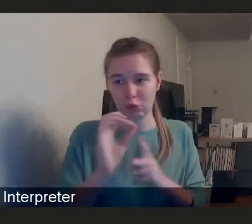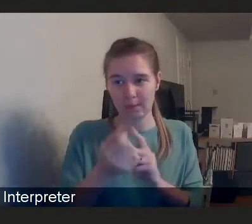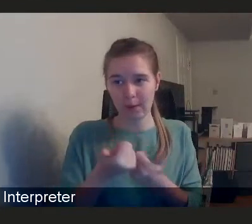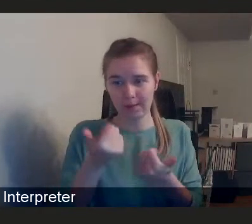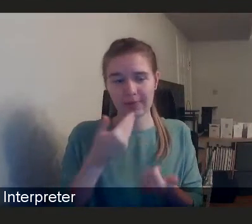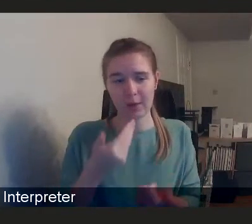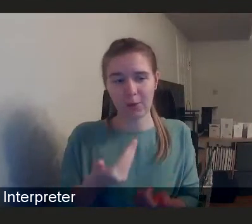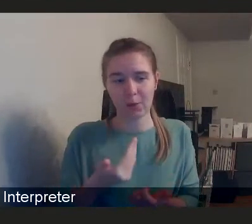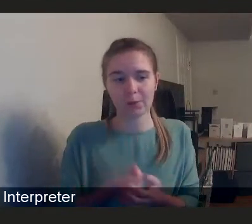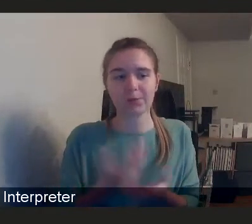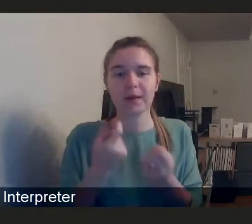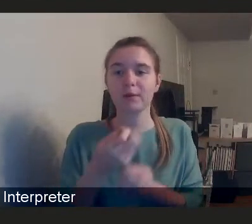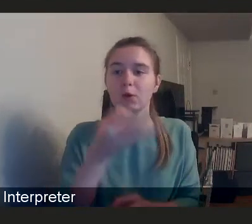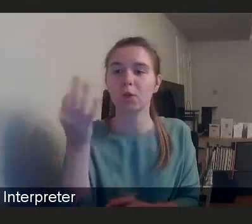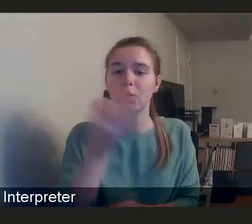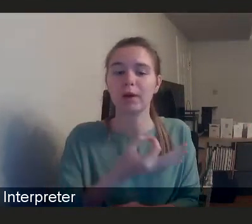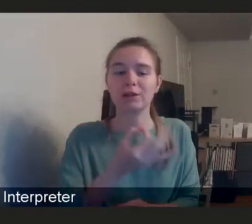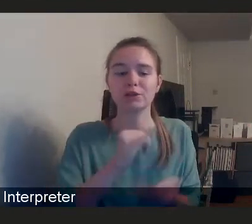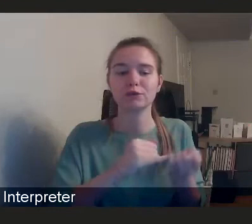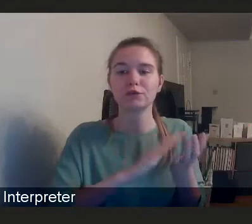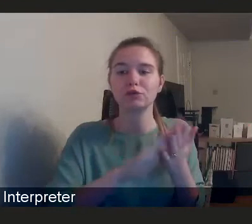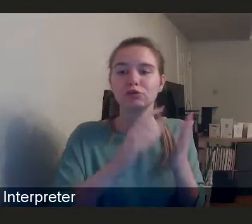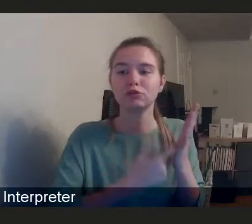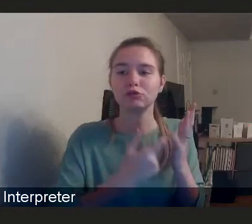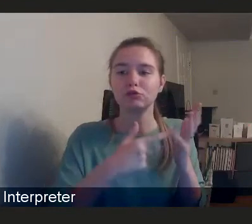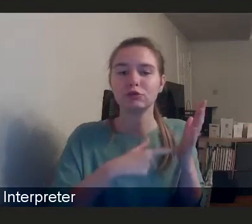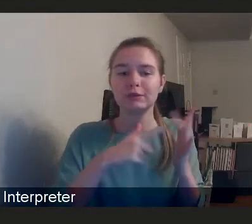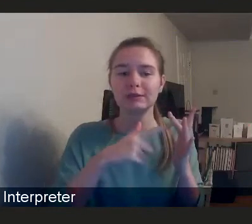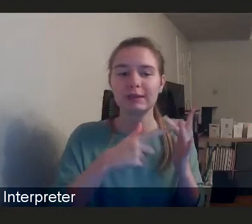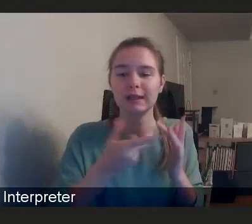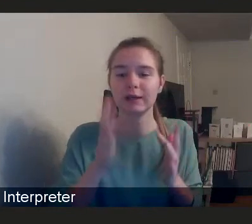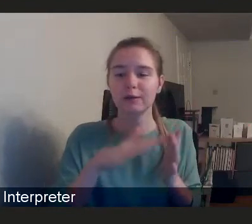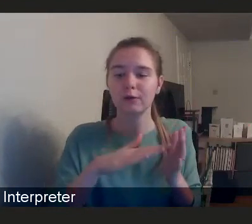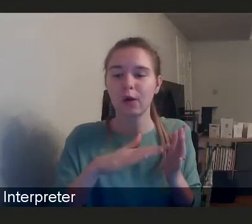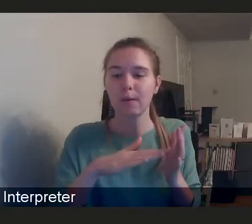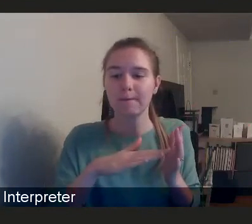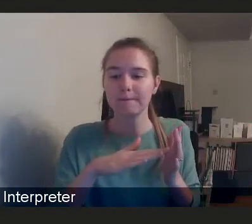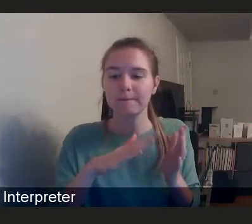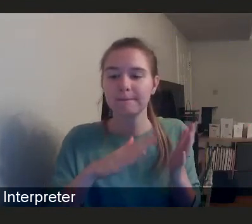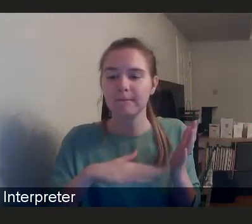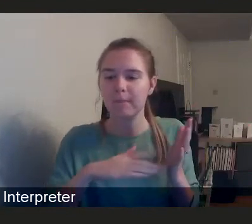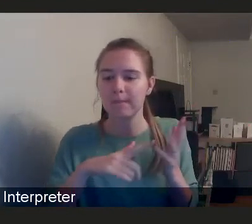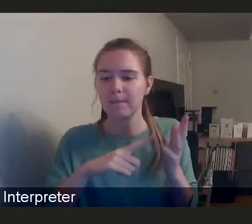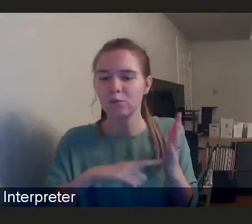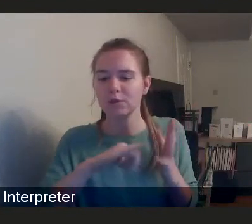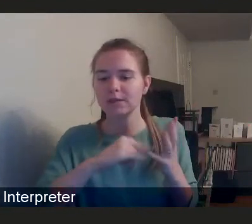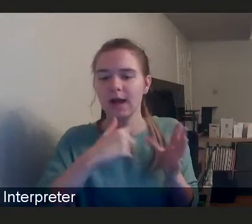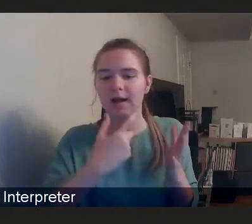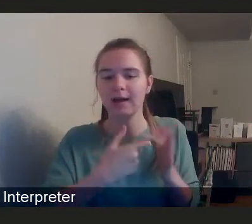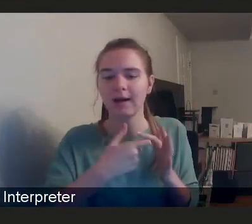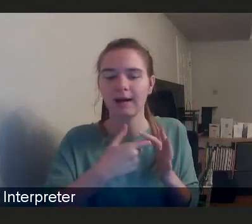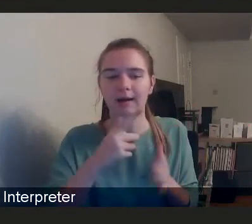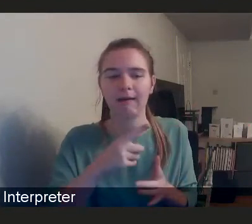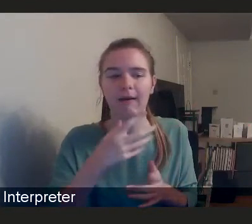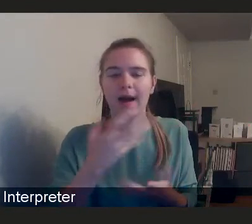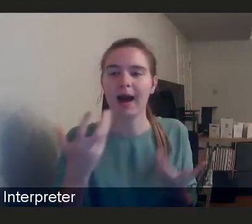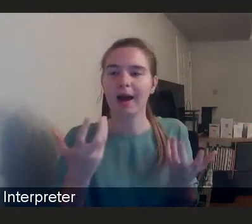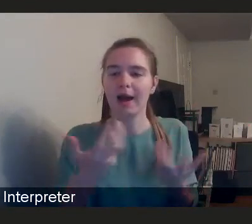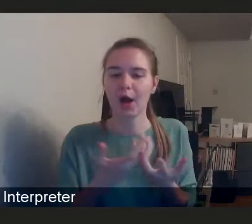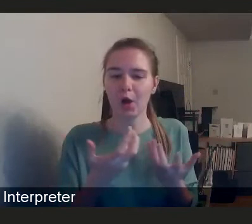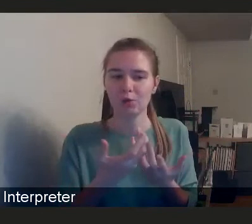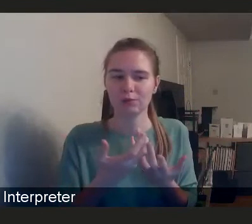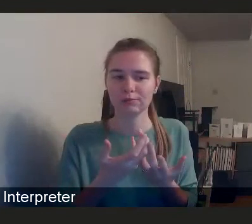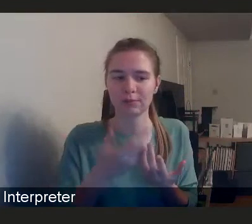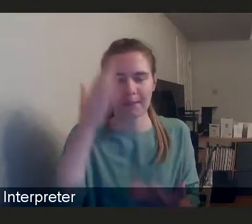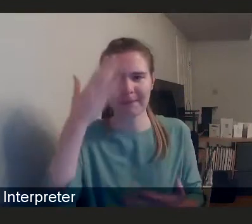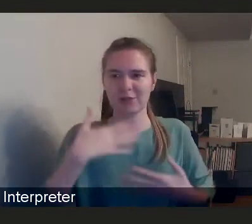I've got a question for Shruti from Mustak from Leicester. And it's how can we break down mental health